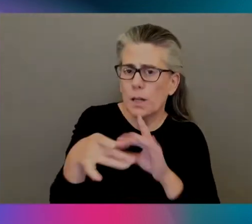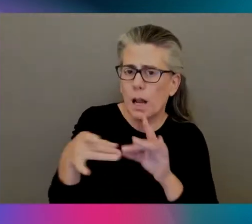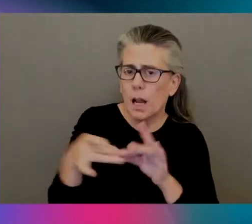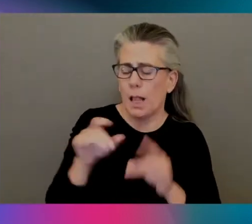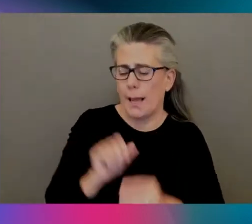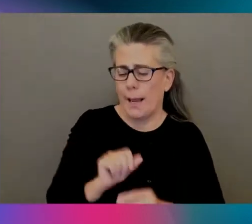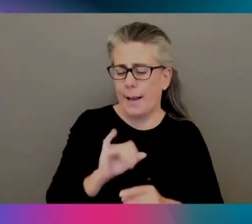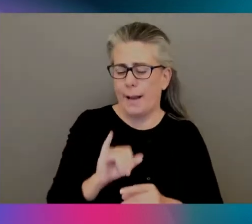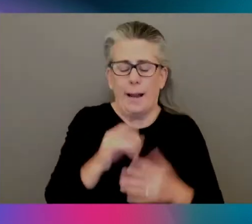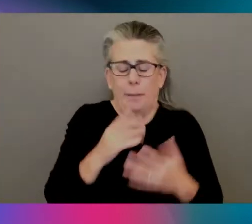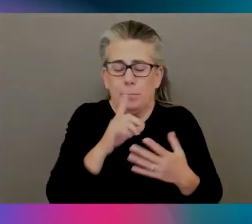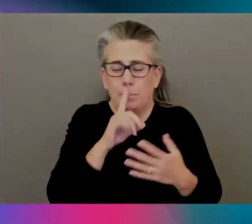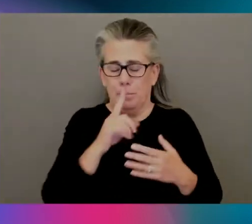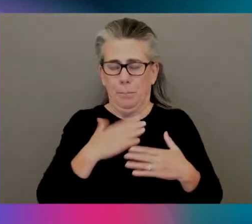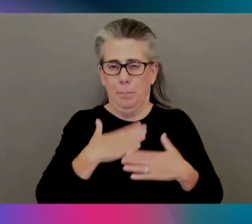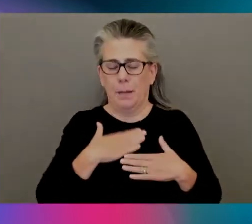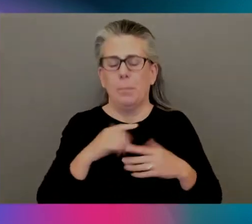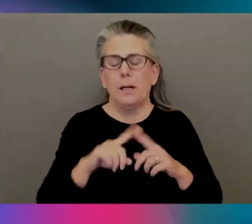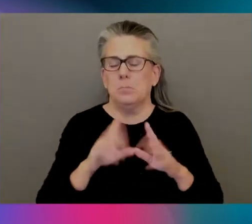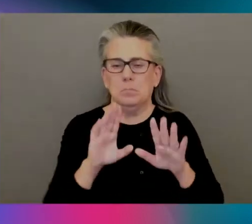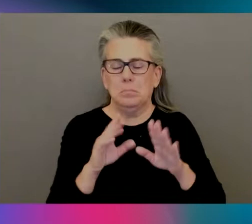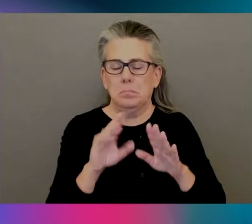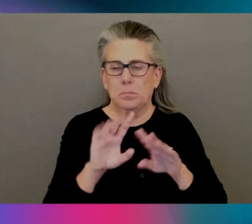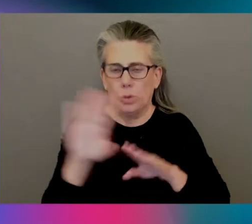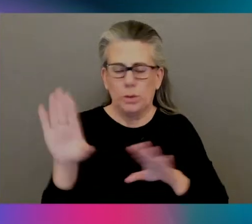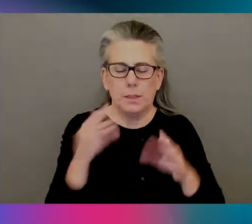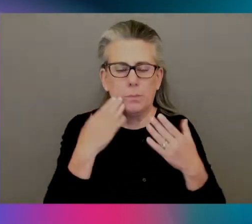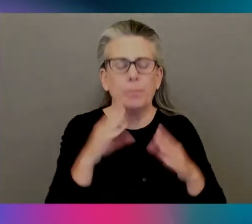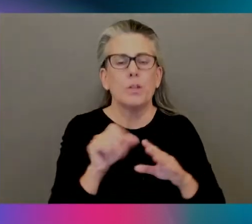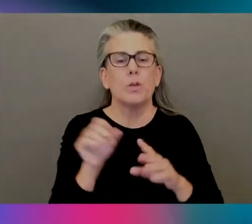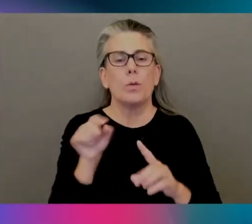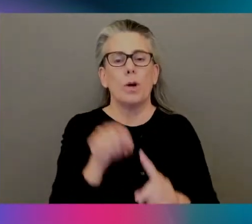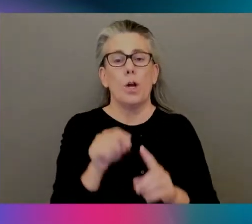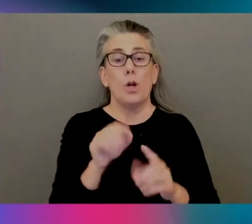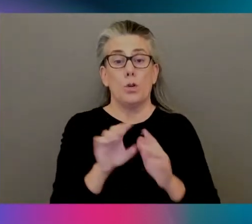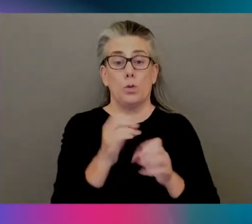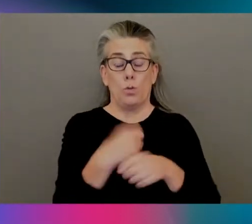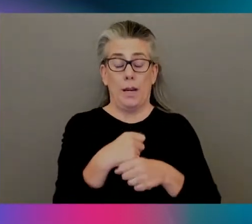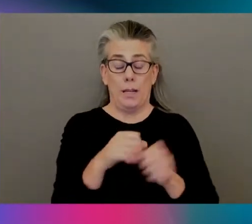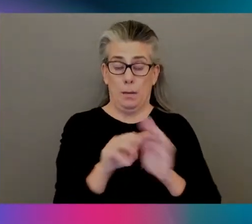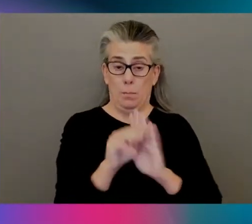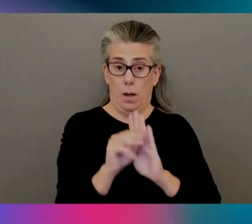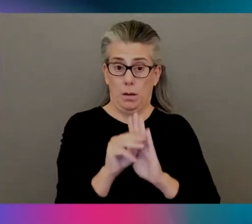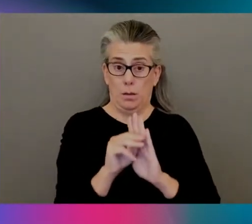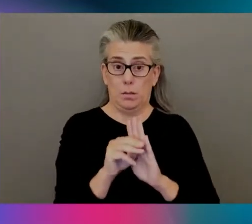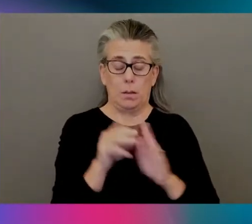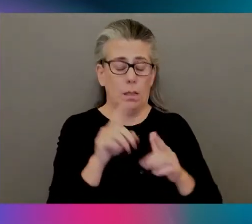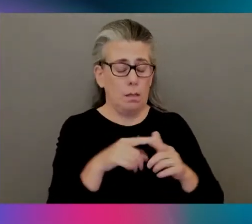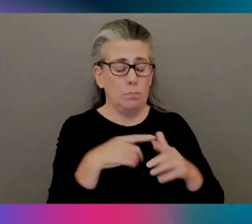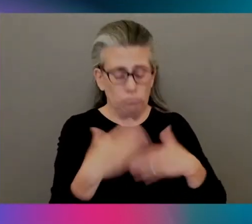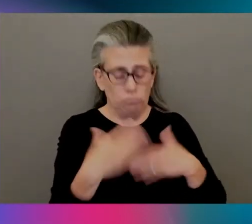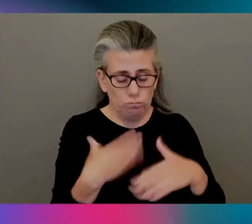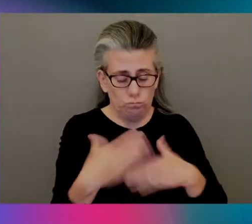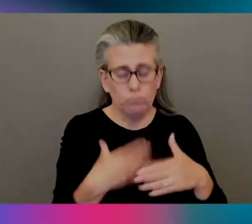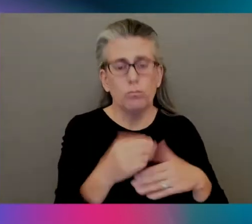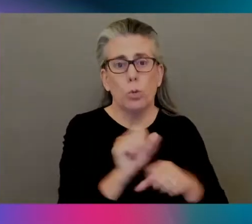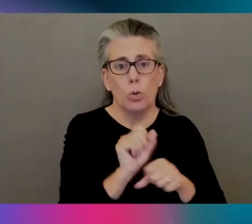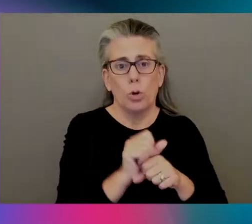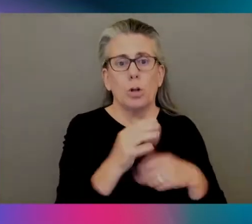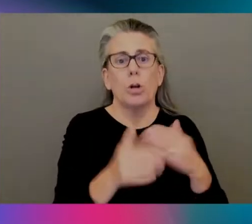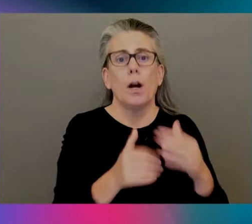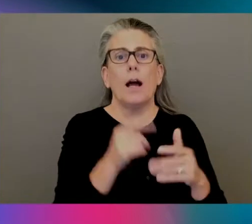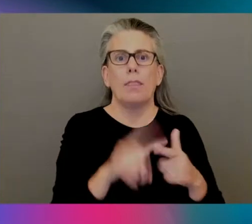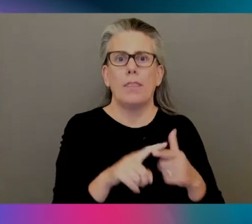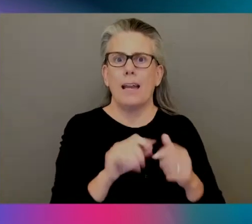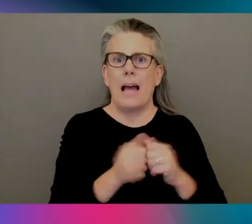your title is, but all right. So you're working with the data, you're creating models, and then how do you get that all the way out into production, right? There's a gulf where things break down,